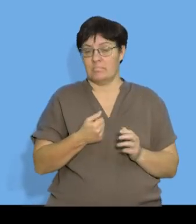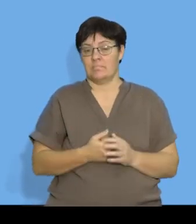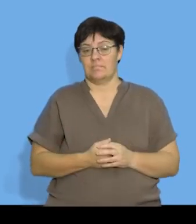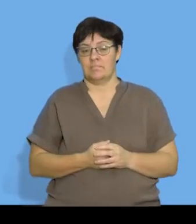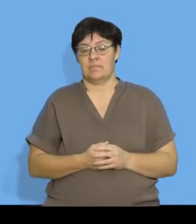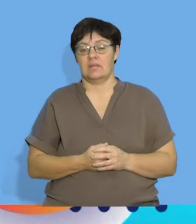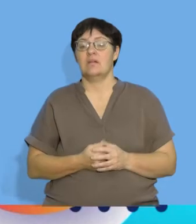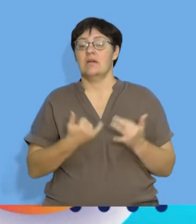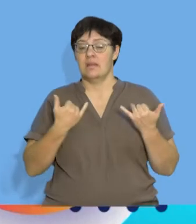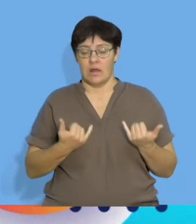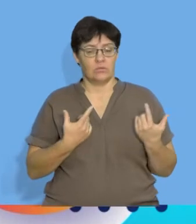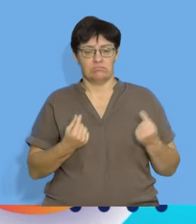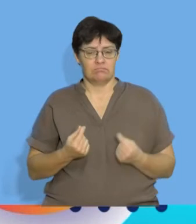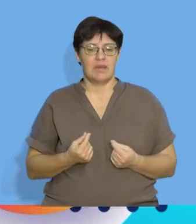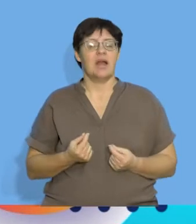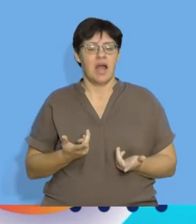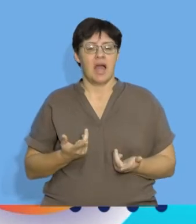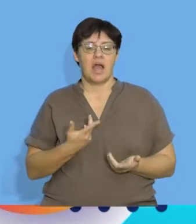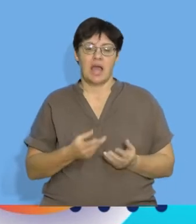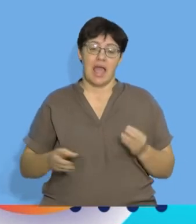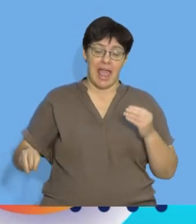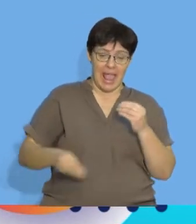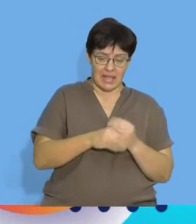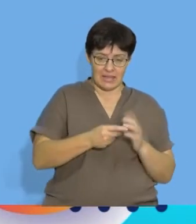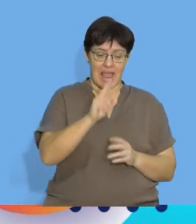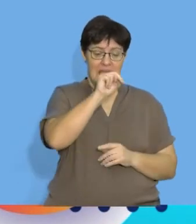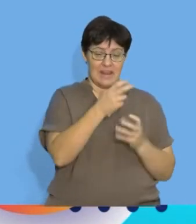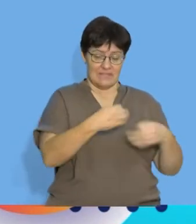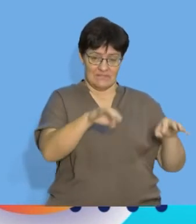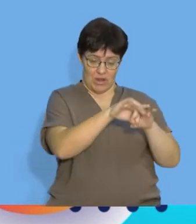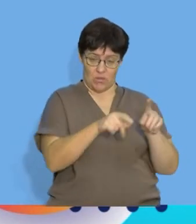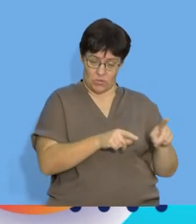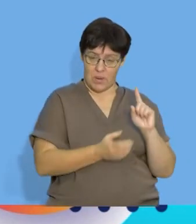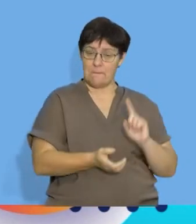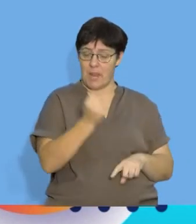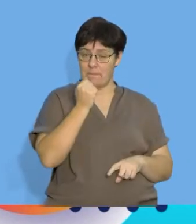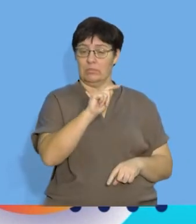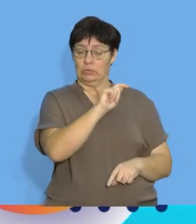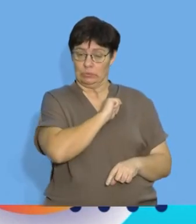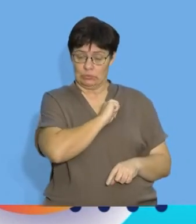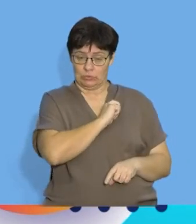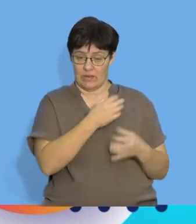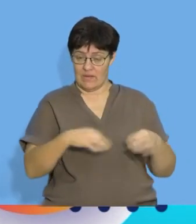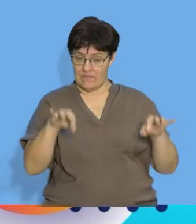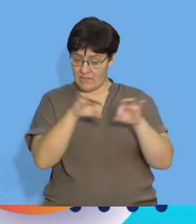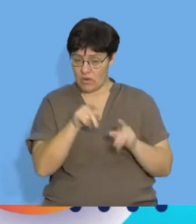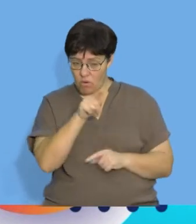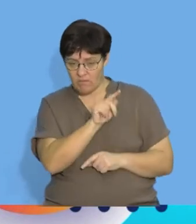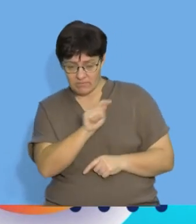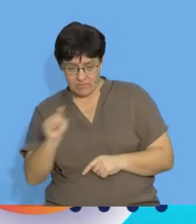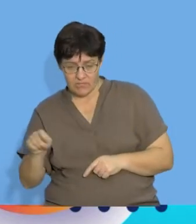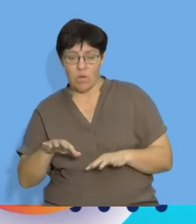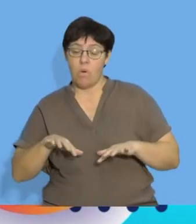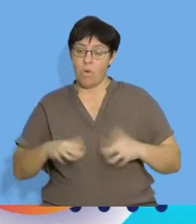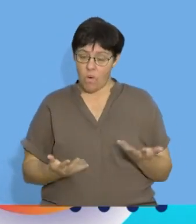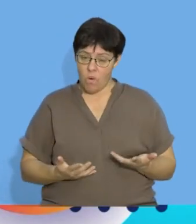sequence, we are going to be able to either substitute in N values to determine the actual values of certain parts